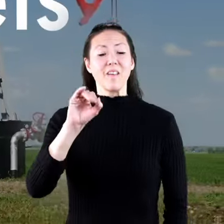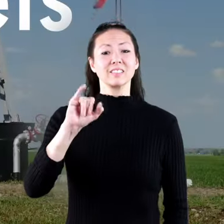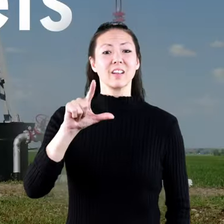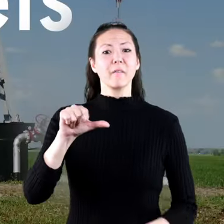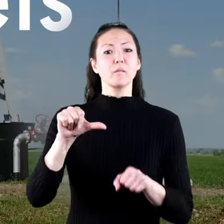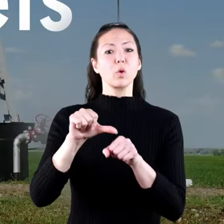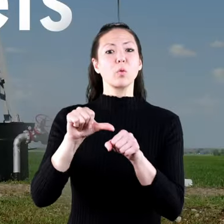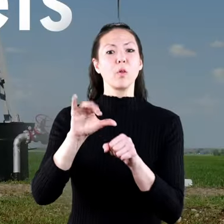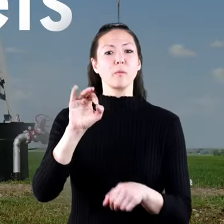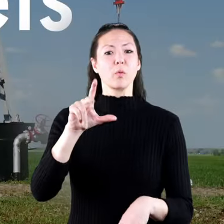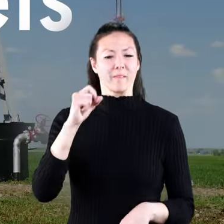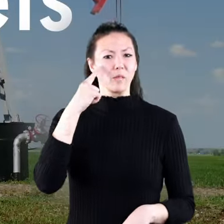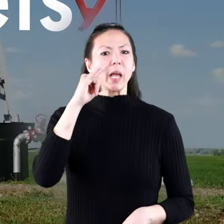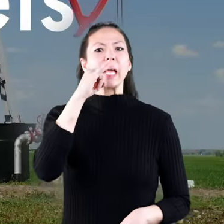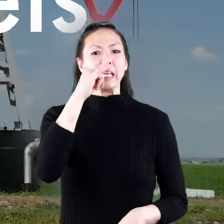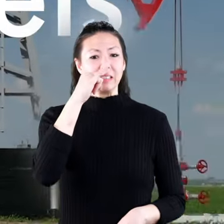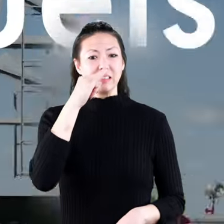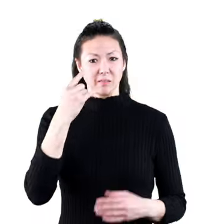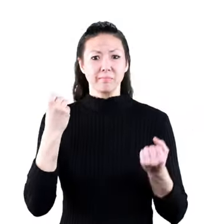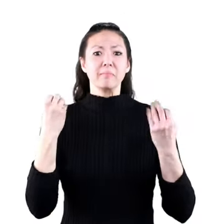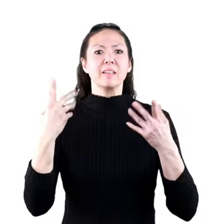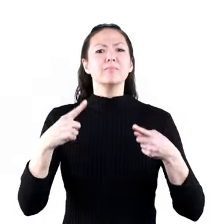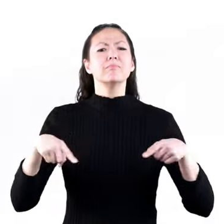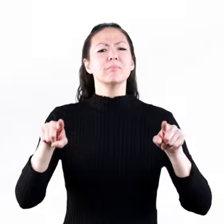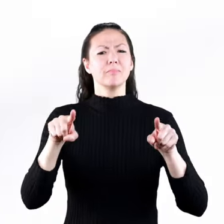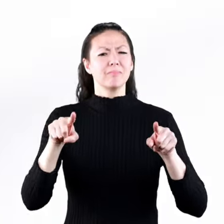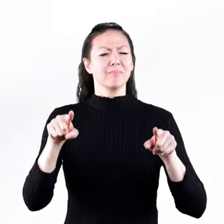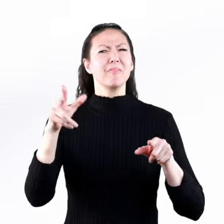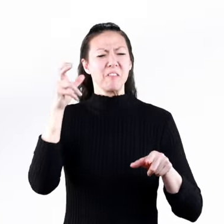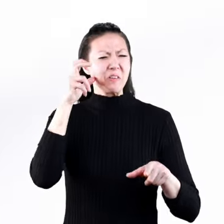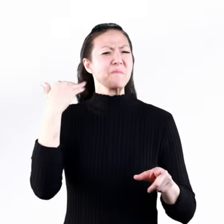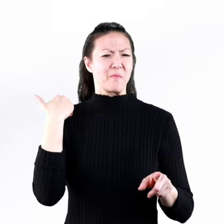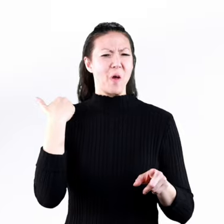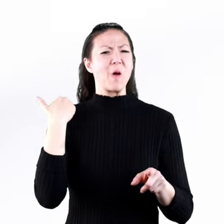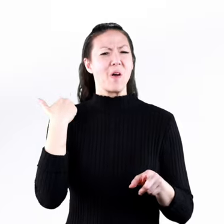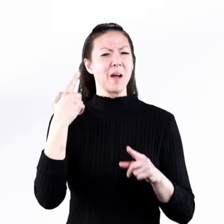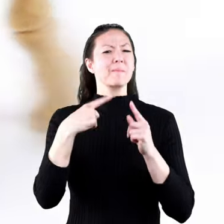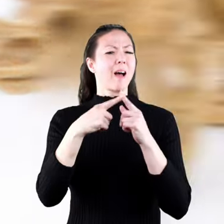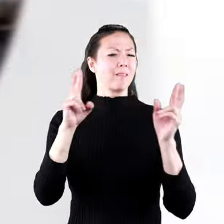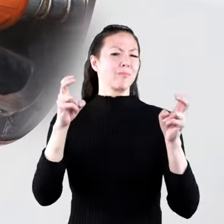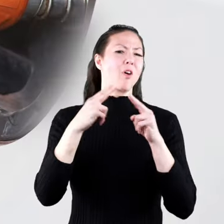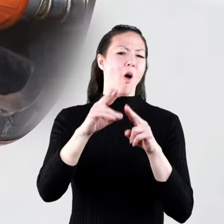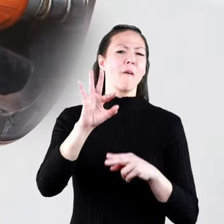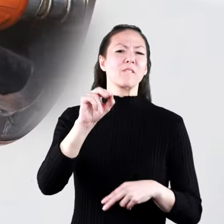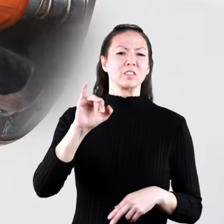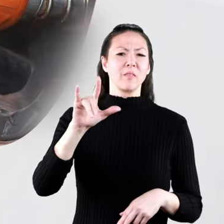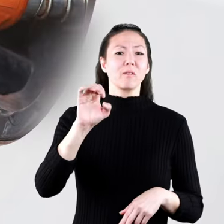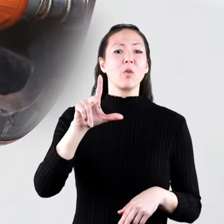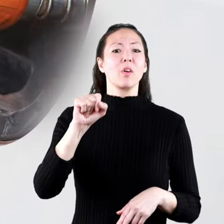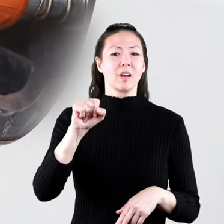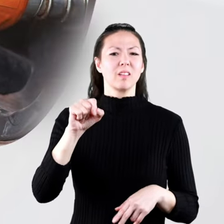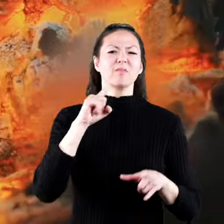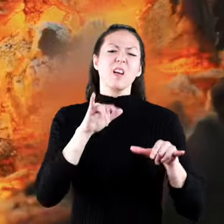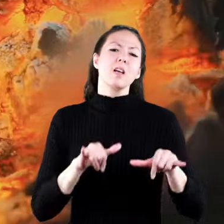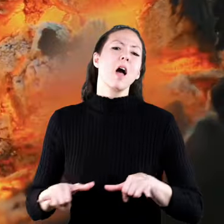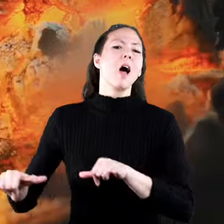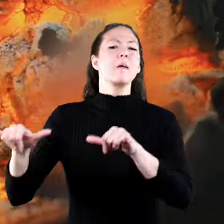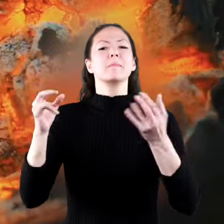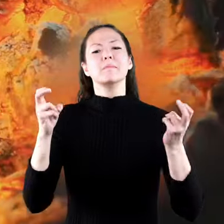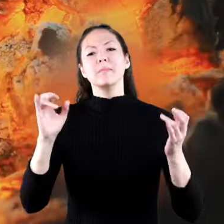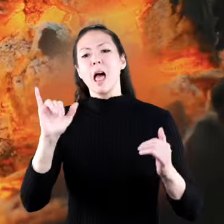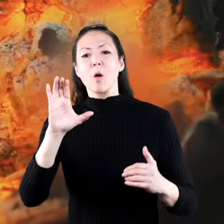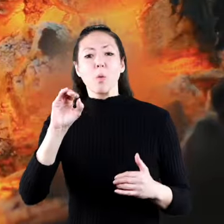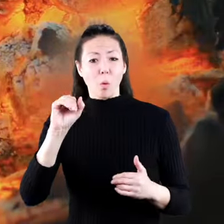Fossil Fuels for Kids By now, many of you might have heard of something called fossil fuels, more